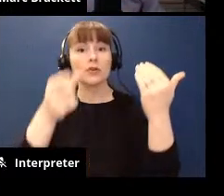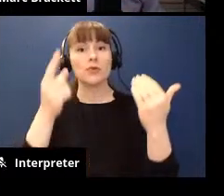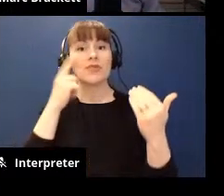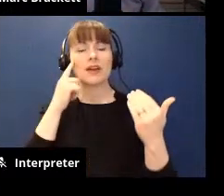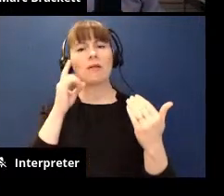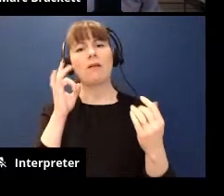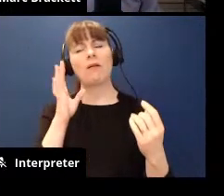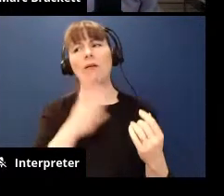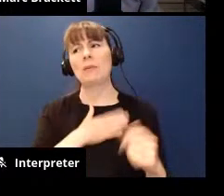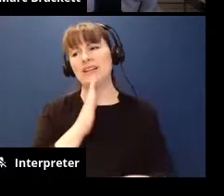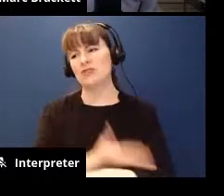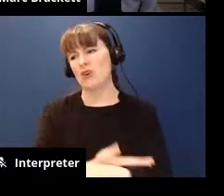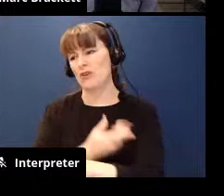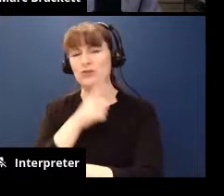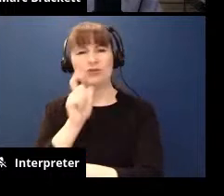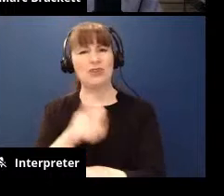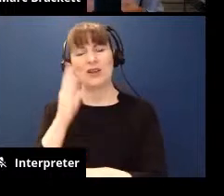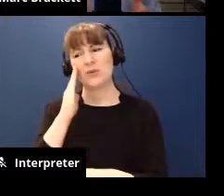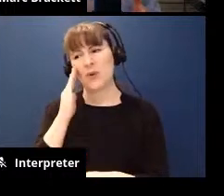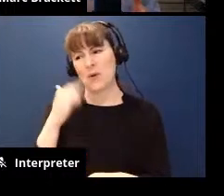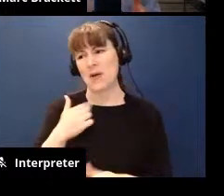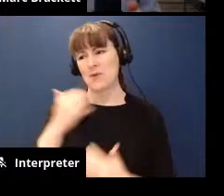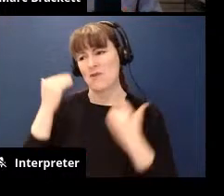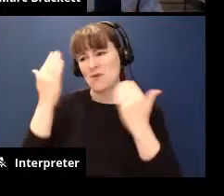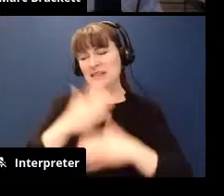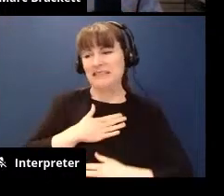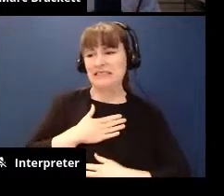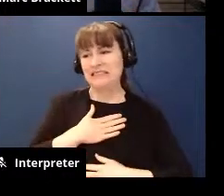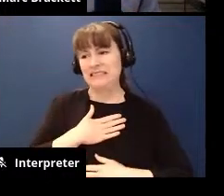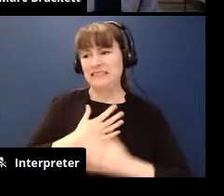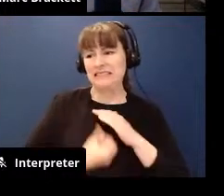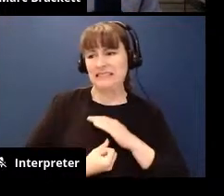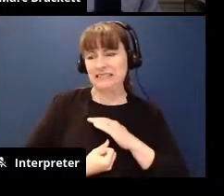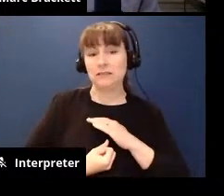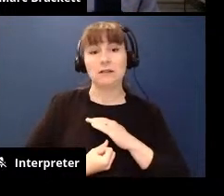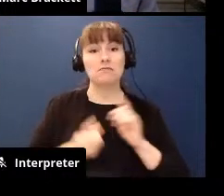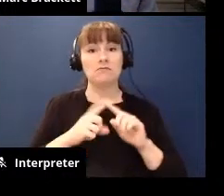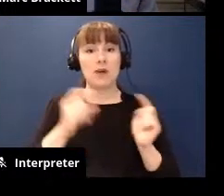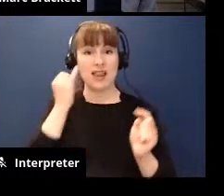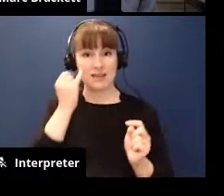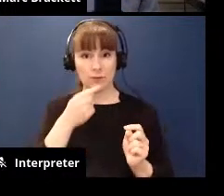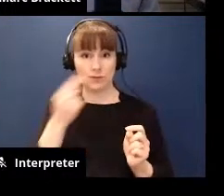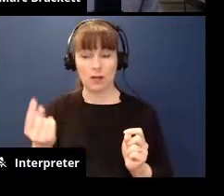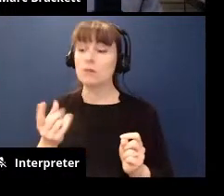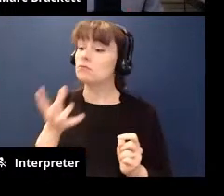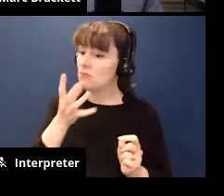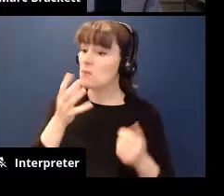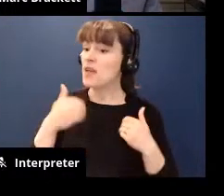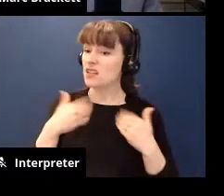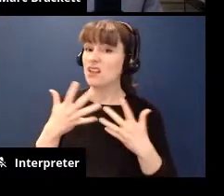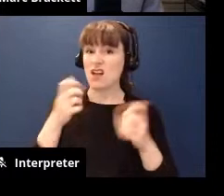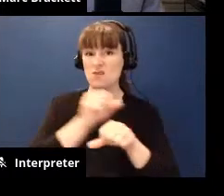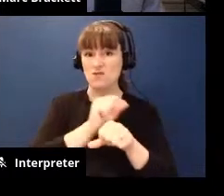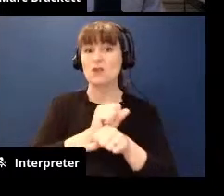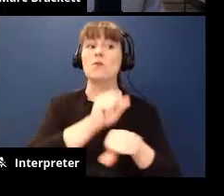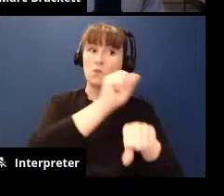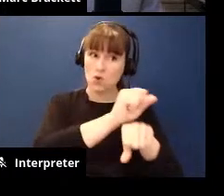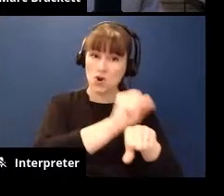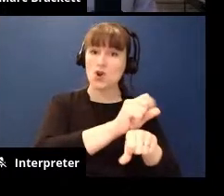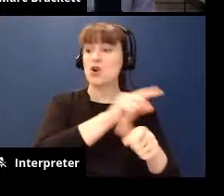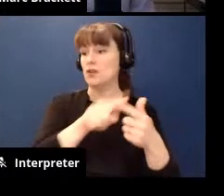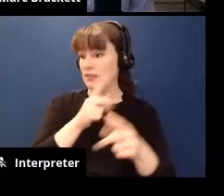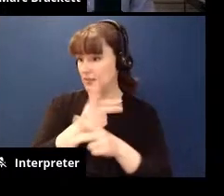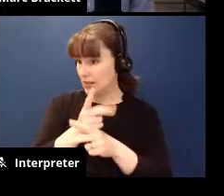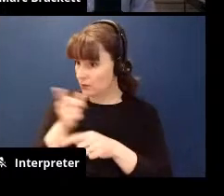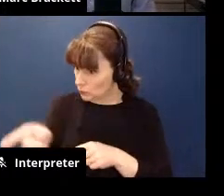oh my daughter shouldn't know that i'm overwhelmed however if you said you know mommy's got a lot on her plate she's got work she's got to take care of